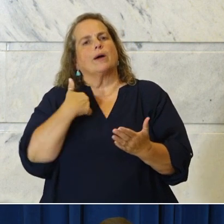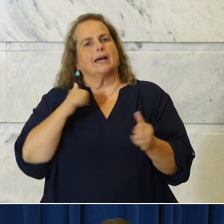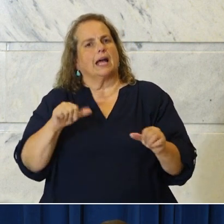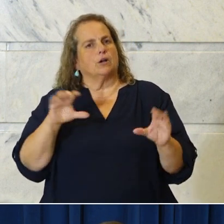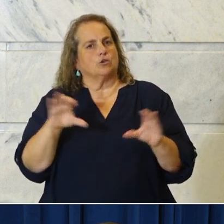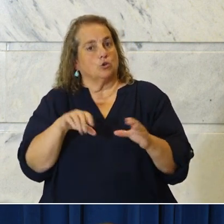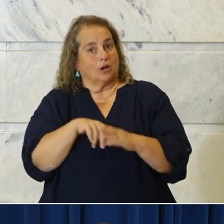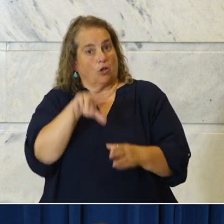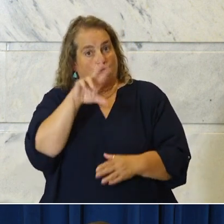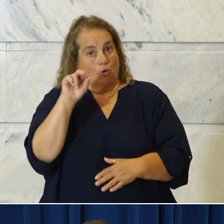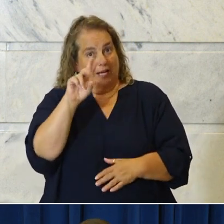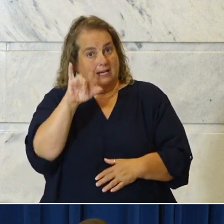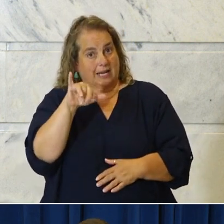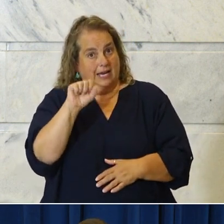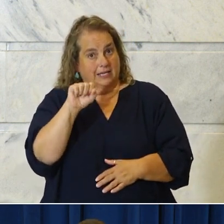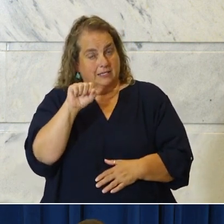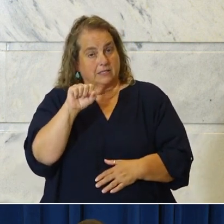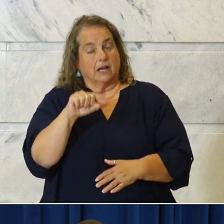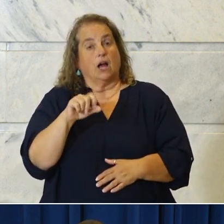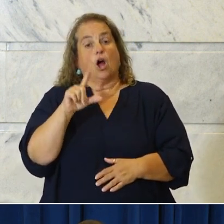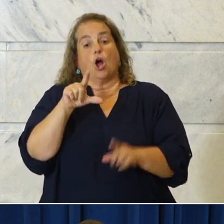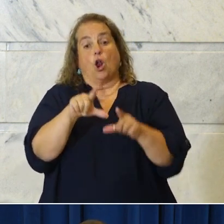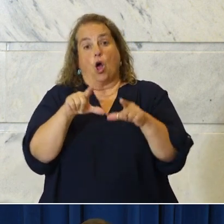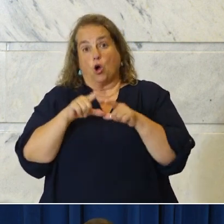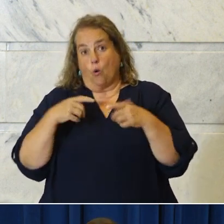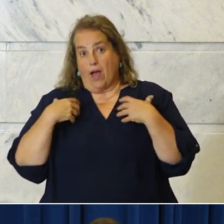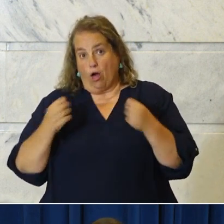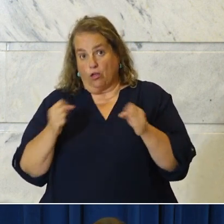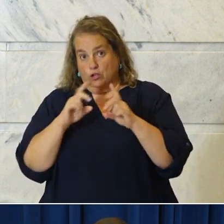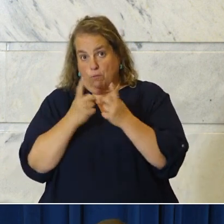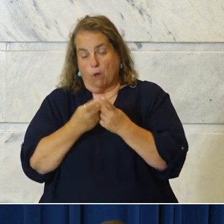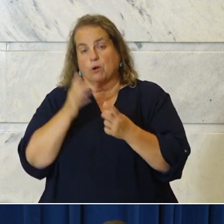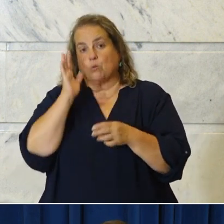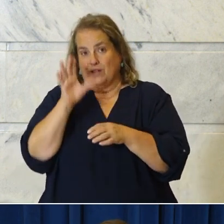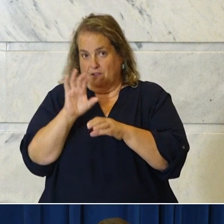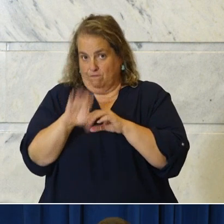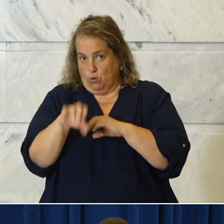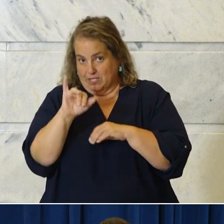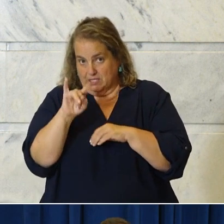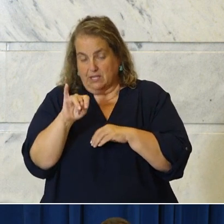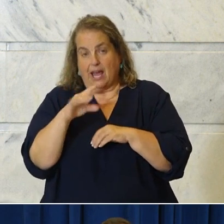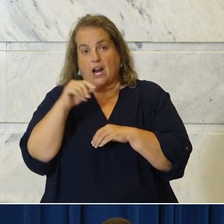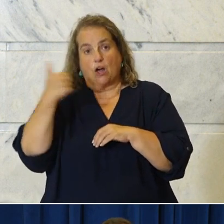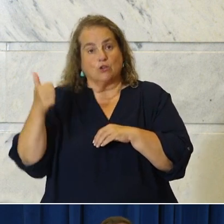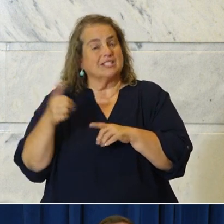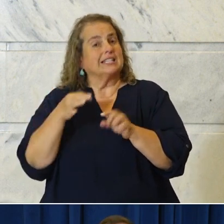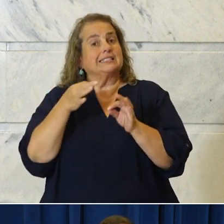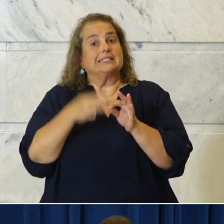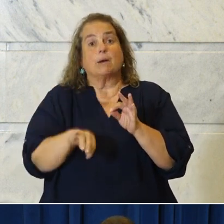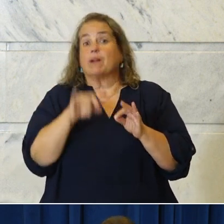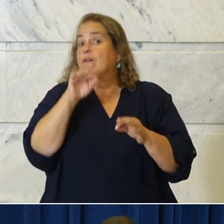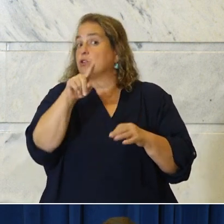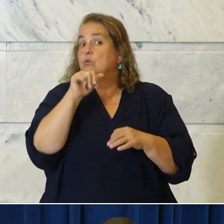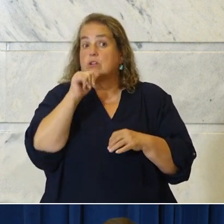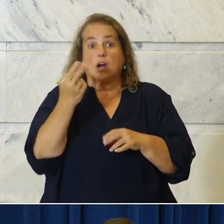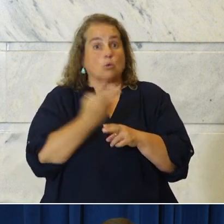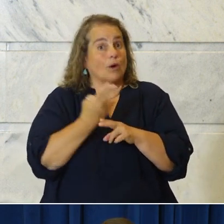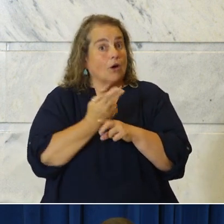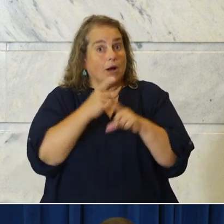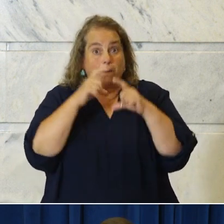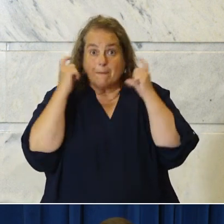days. It's going to be enforced by local health departments and others and it's going to be as simple as if someone won't wear a mask